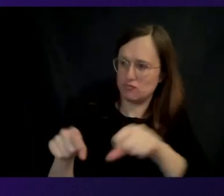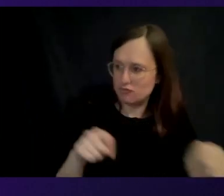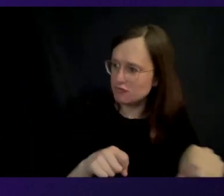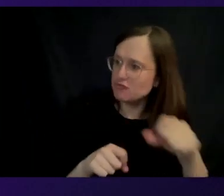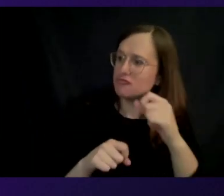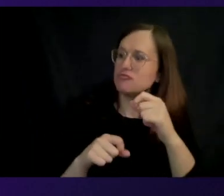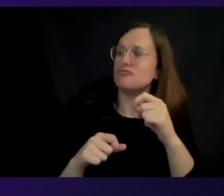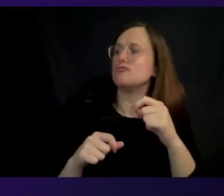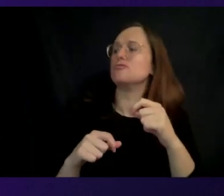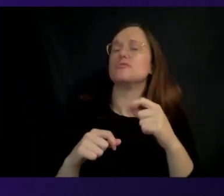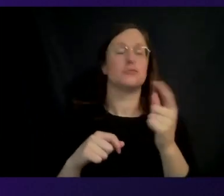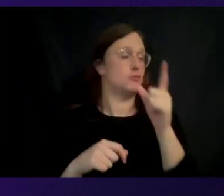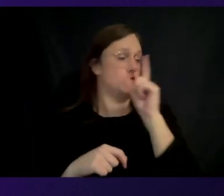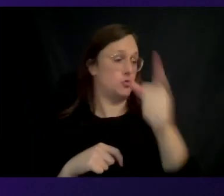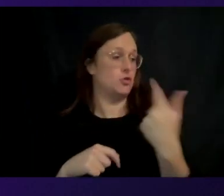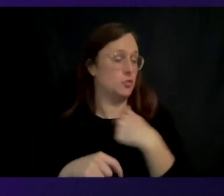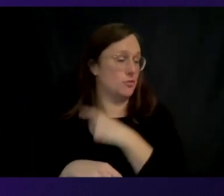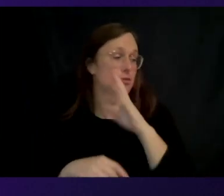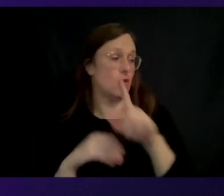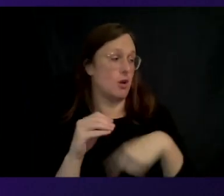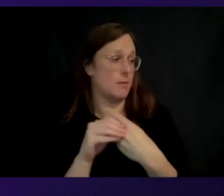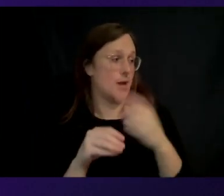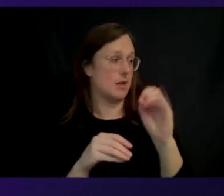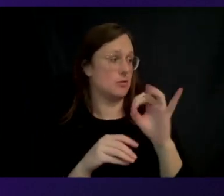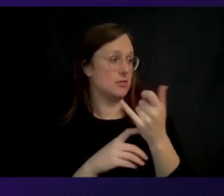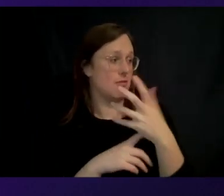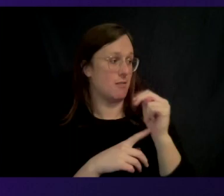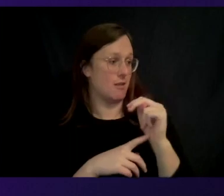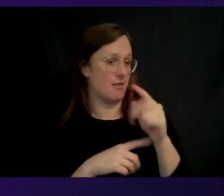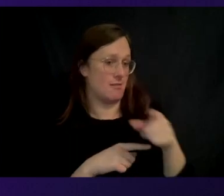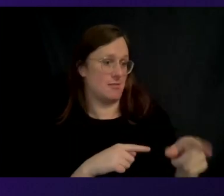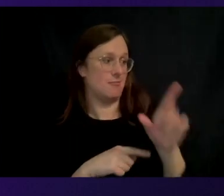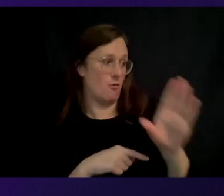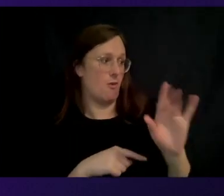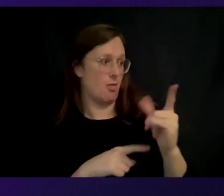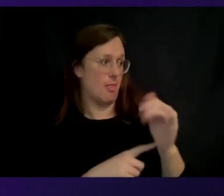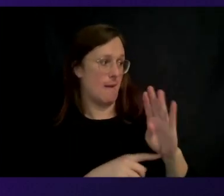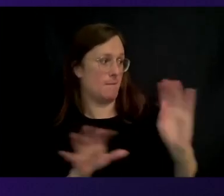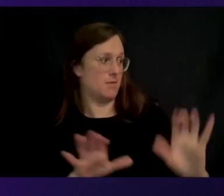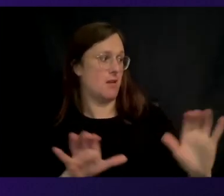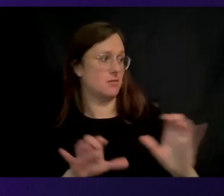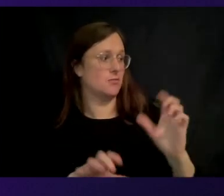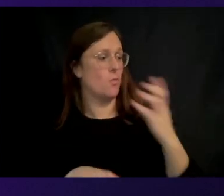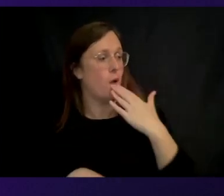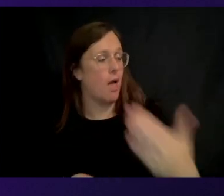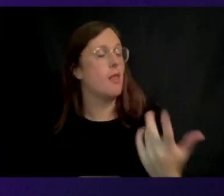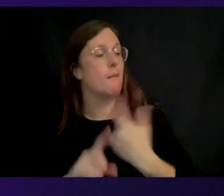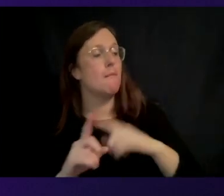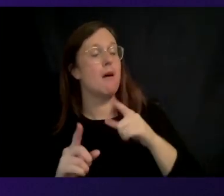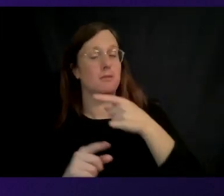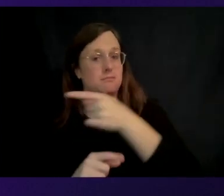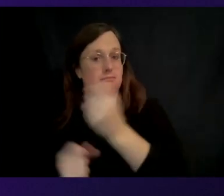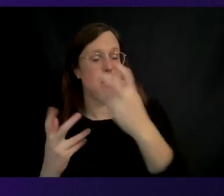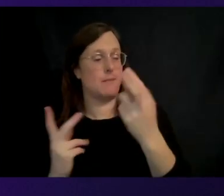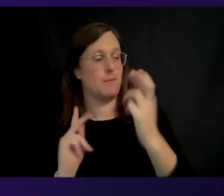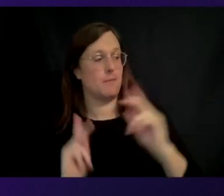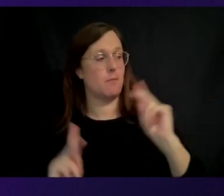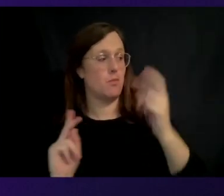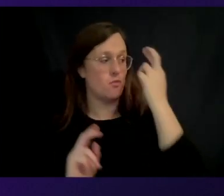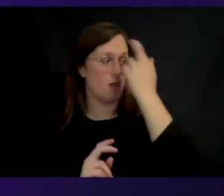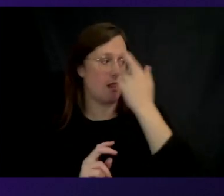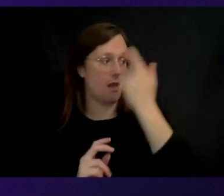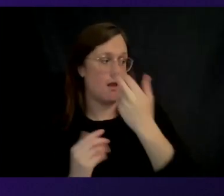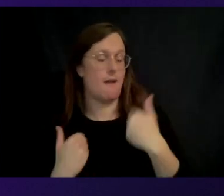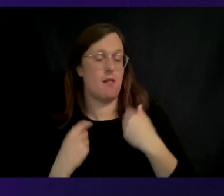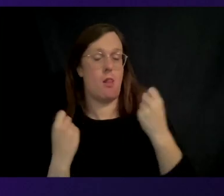we're here talking about silicon and what Annapurna does so well. But I'm sure a lot of people know that we actually build a lot of software